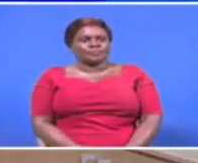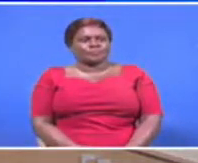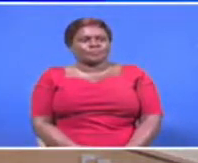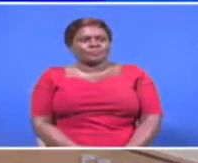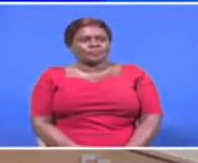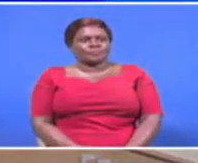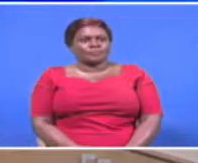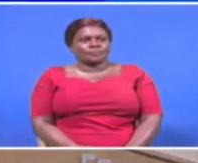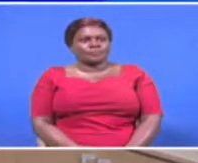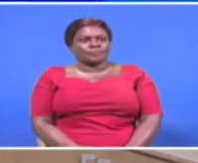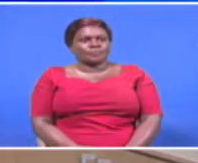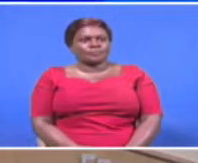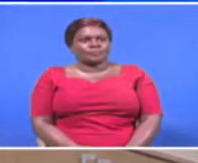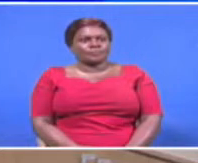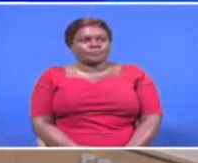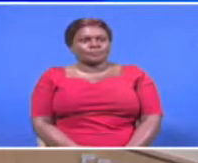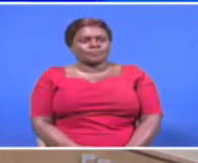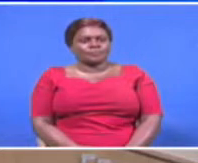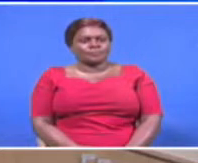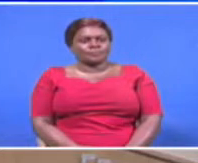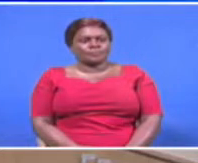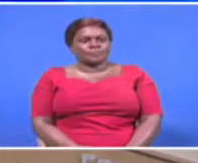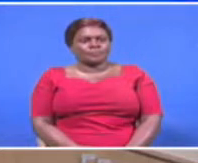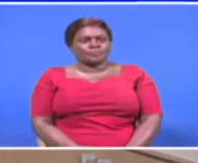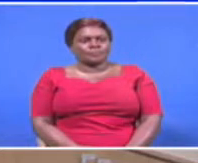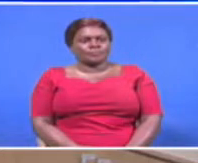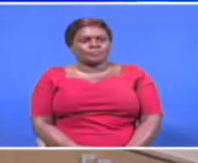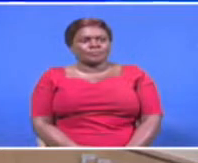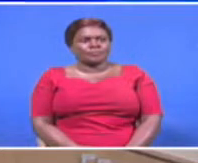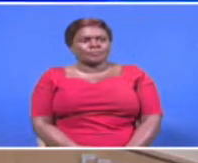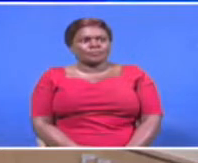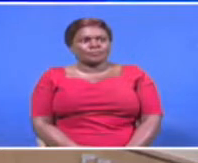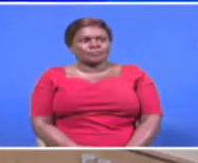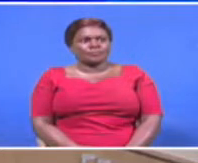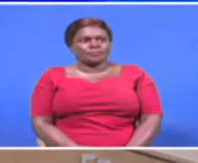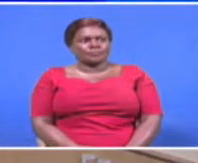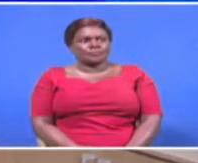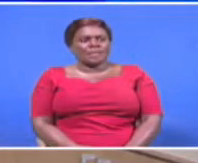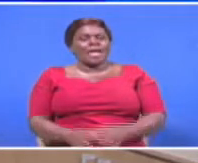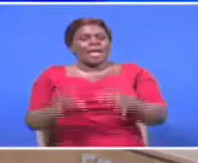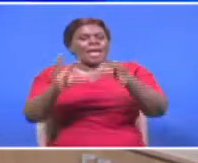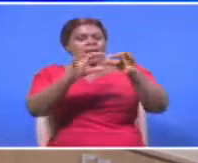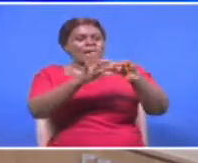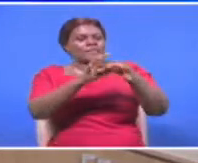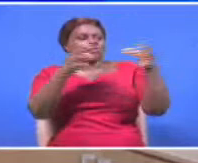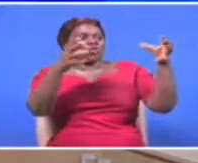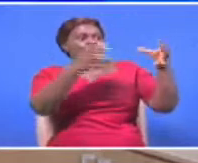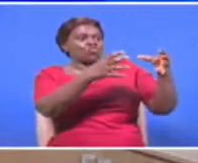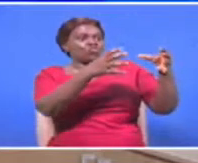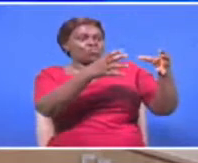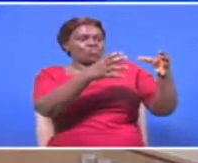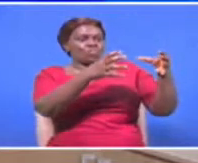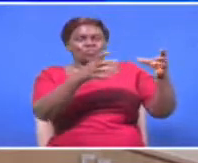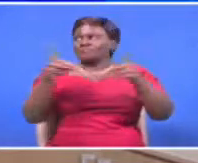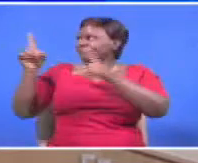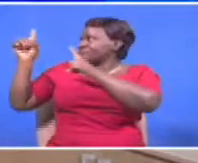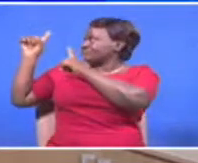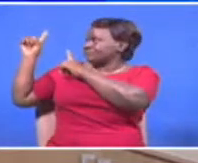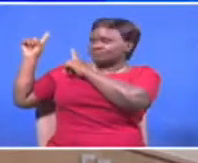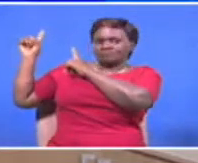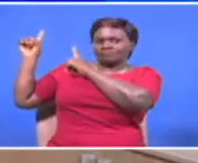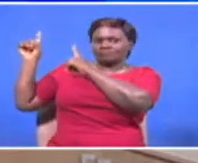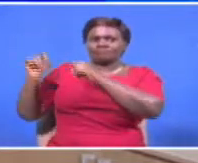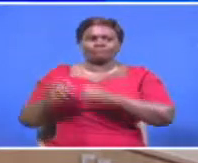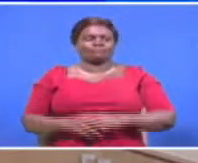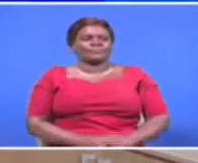kainan taita taveta woman representative lydia haika apart from that the azimio team the first team of the bipartisan talks